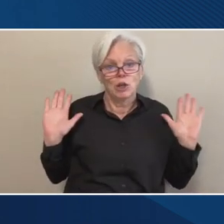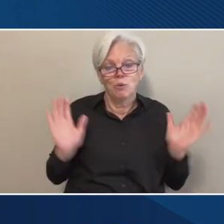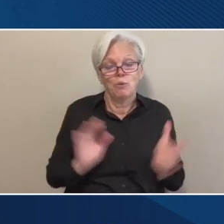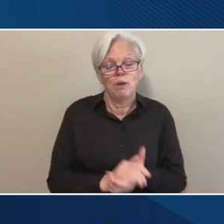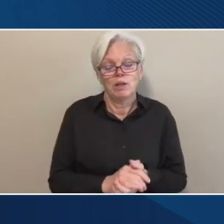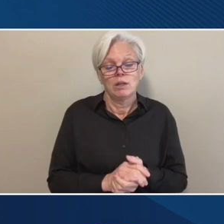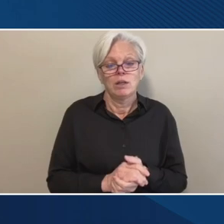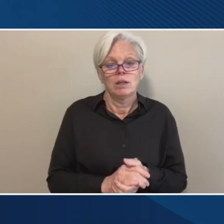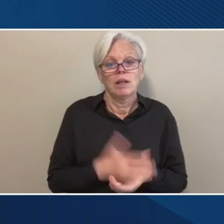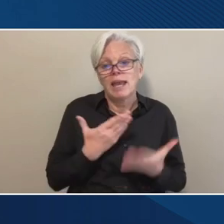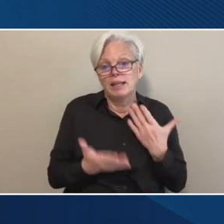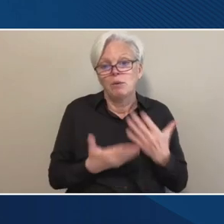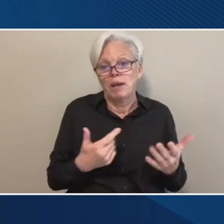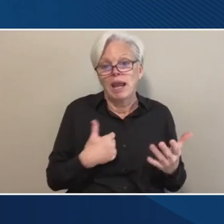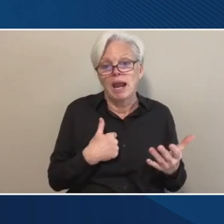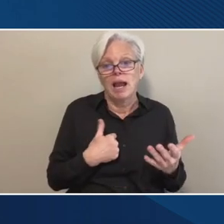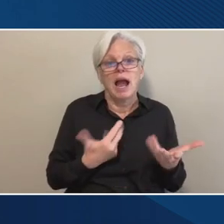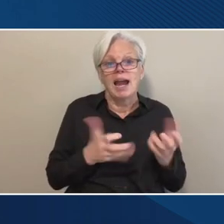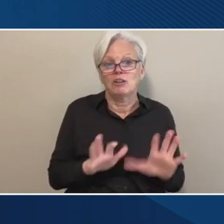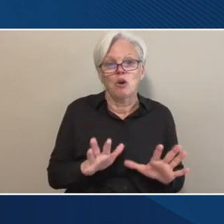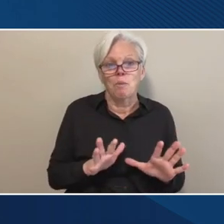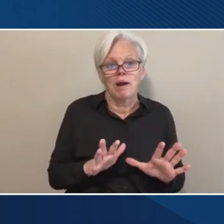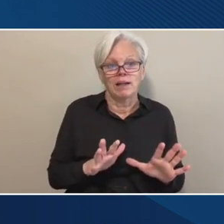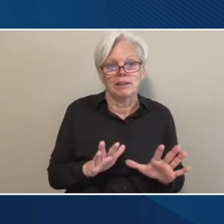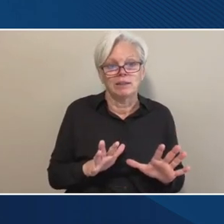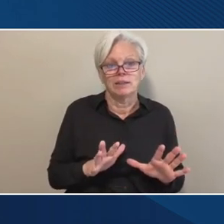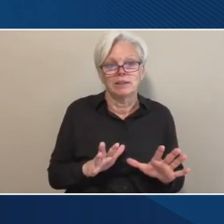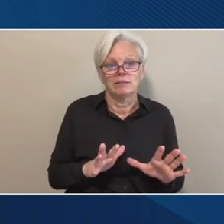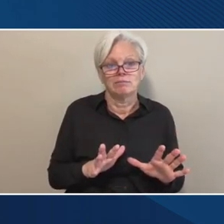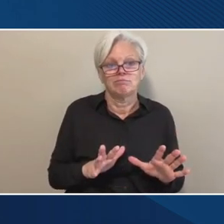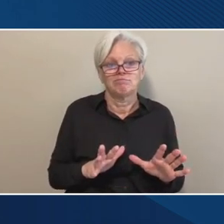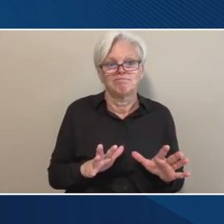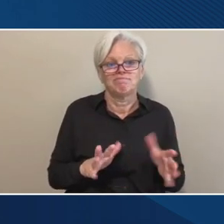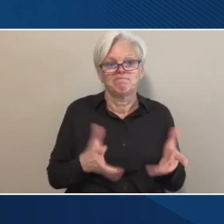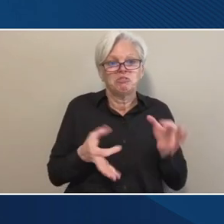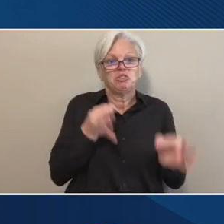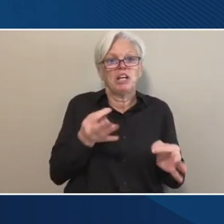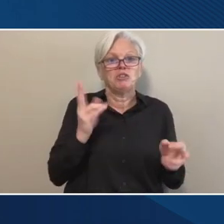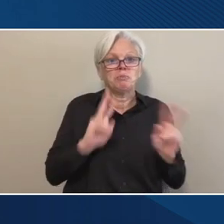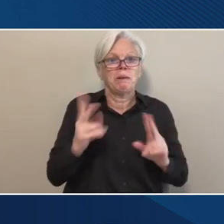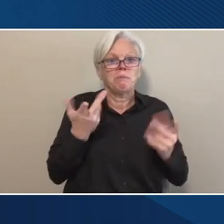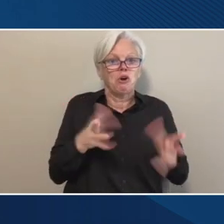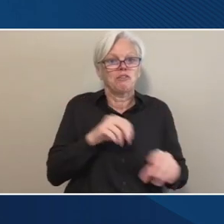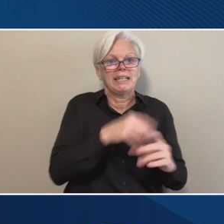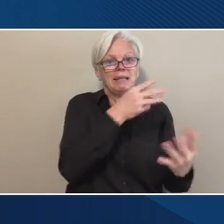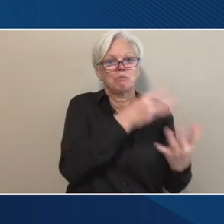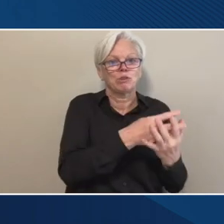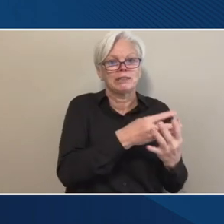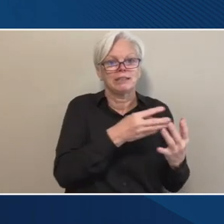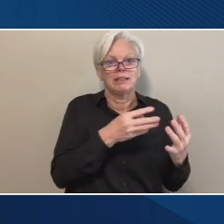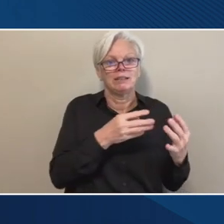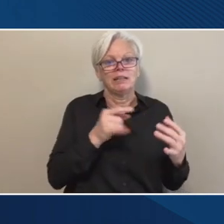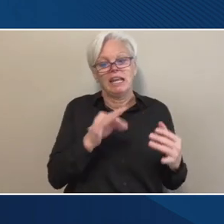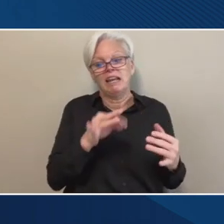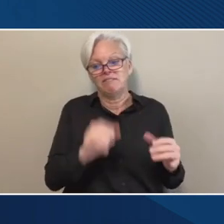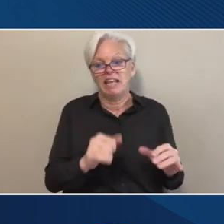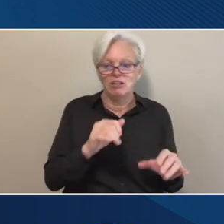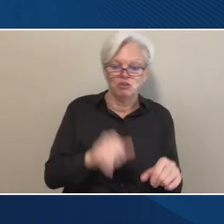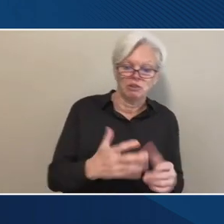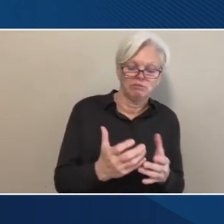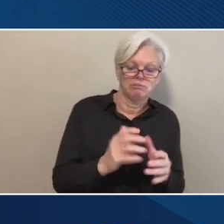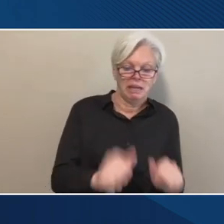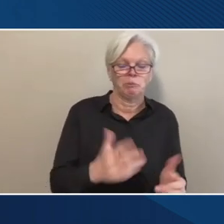um, anyway, I, I just don't want to go down the road where we're judging people who are already in prison and on whether or not they can get an education.